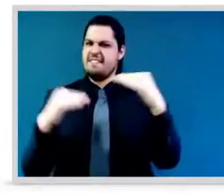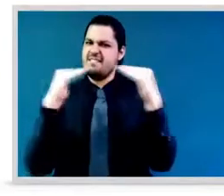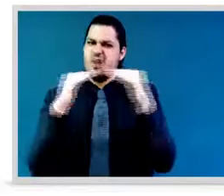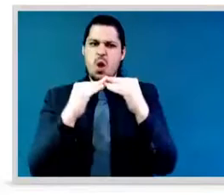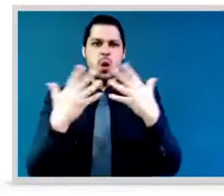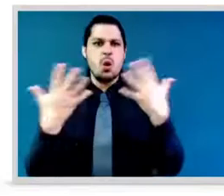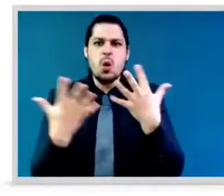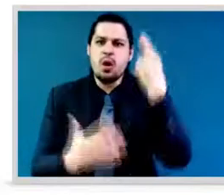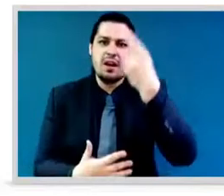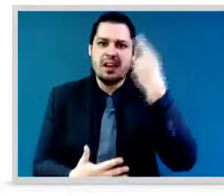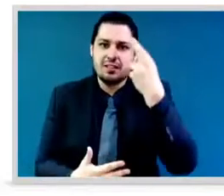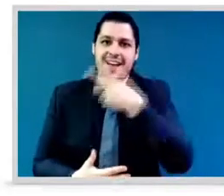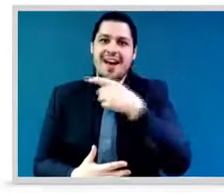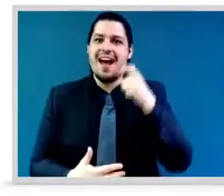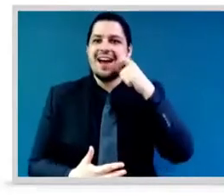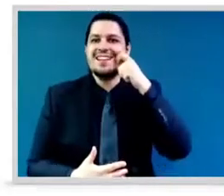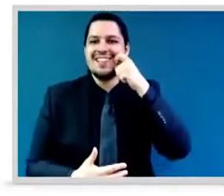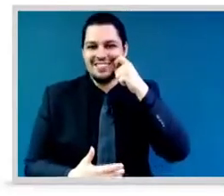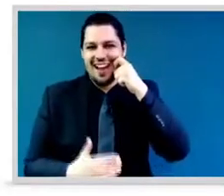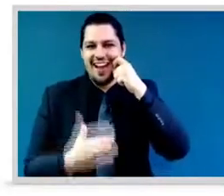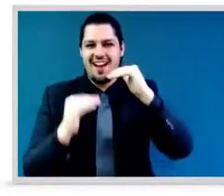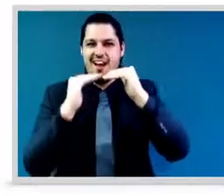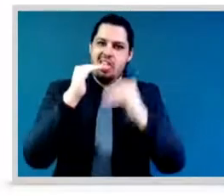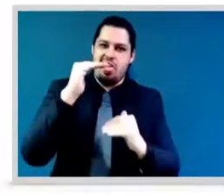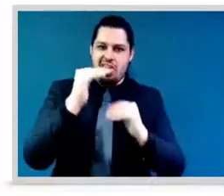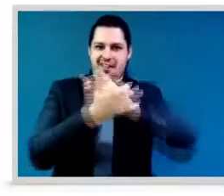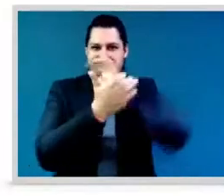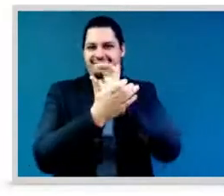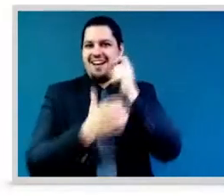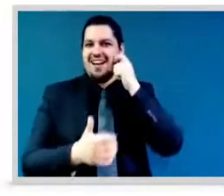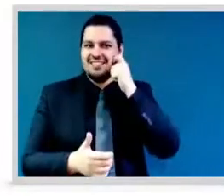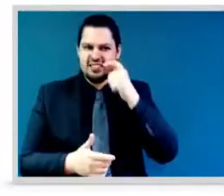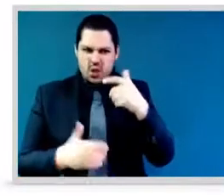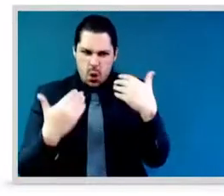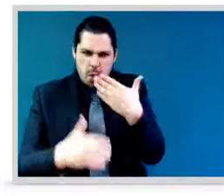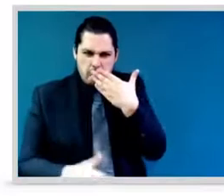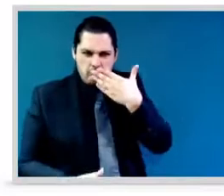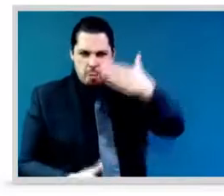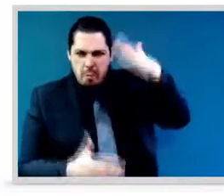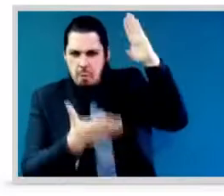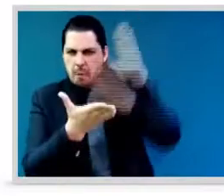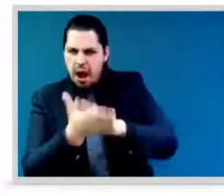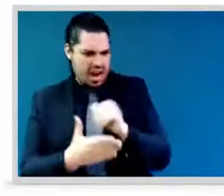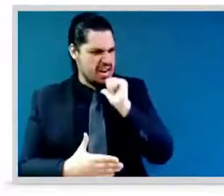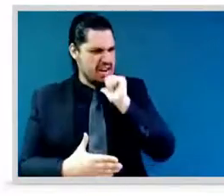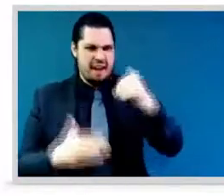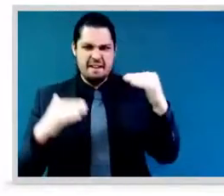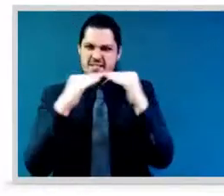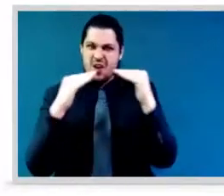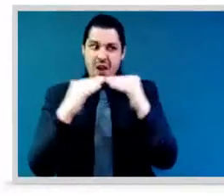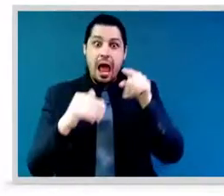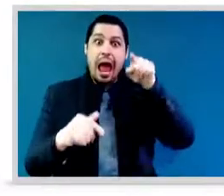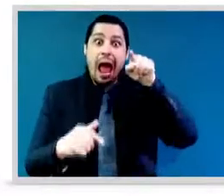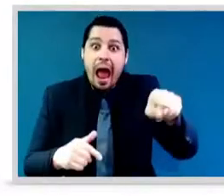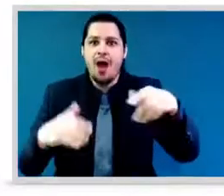reckoning with gender inequality uh many of the leaders taking part in this panel today are like myself